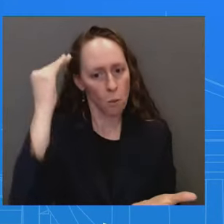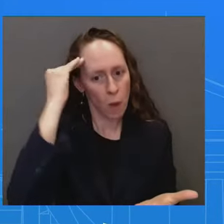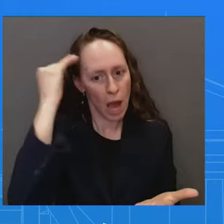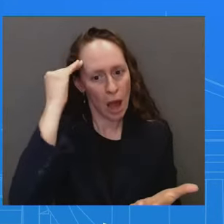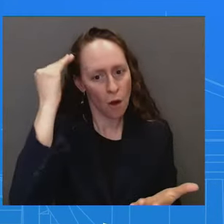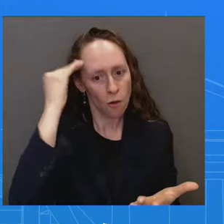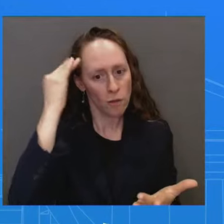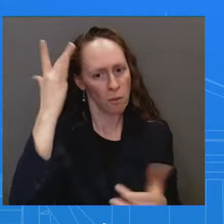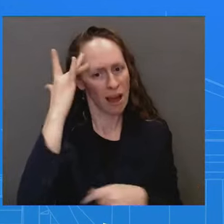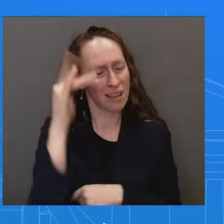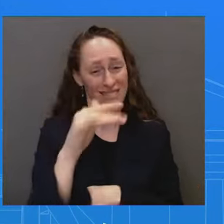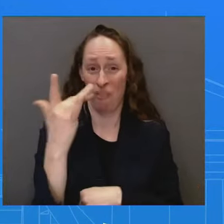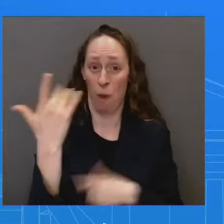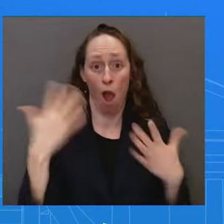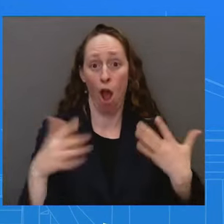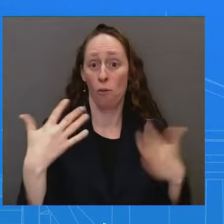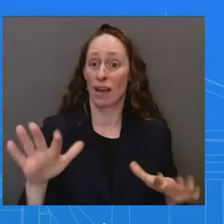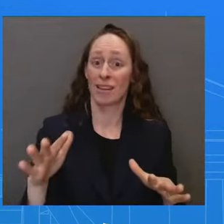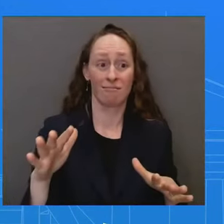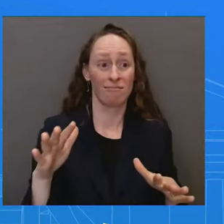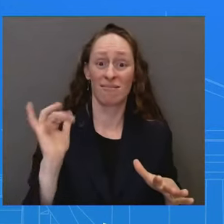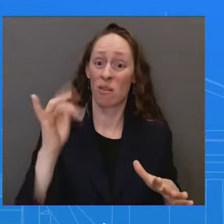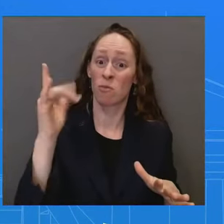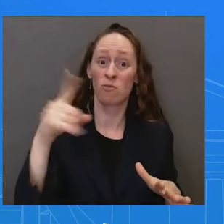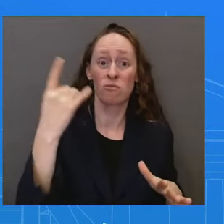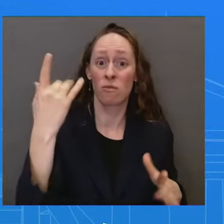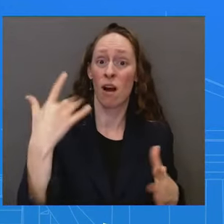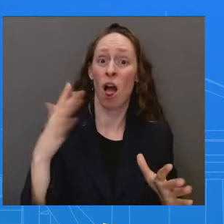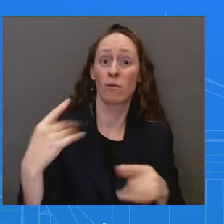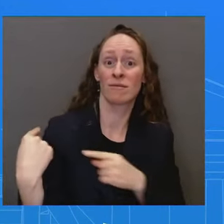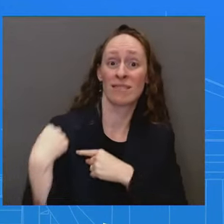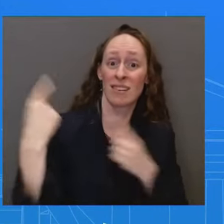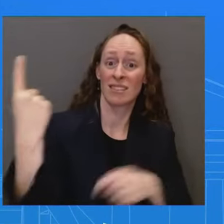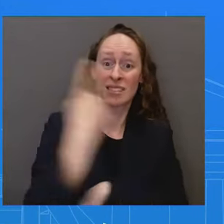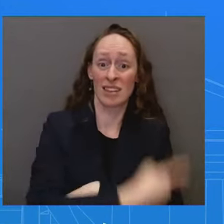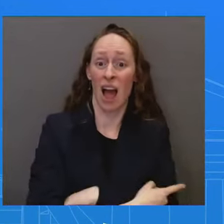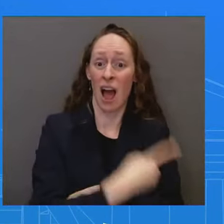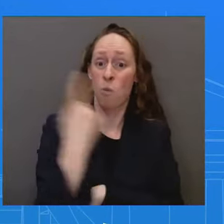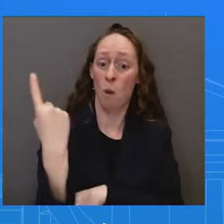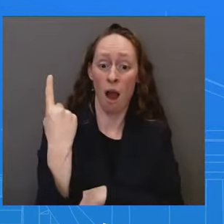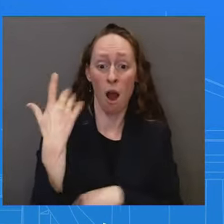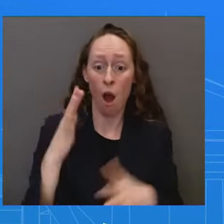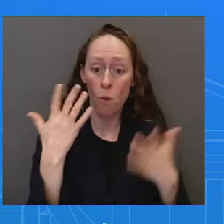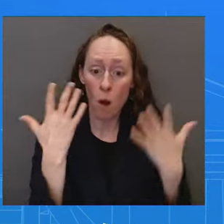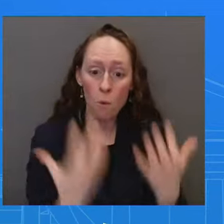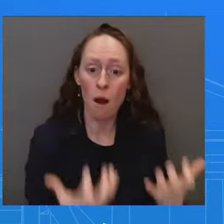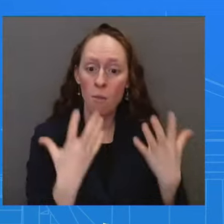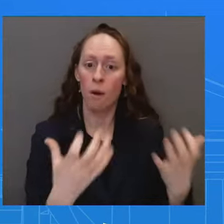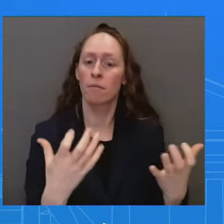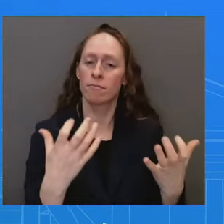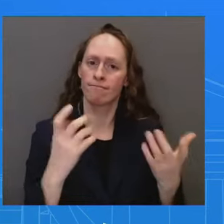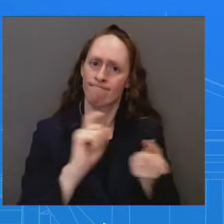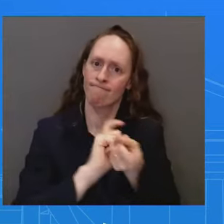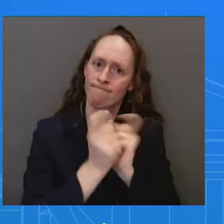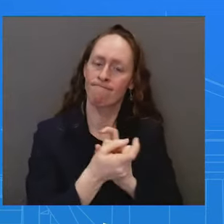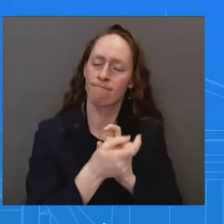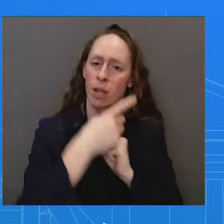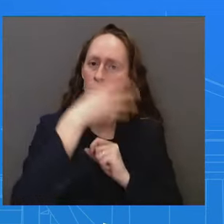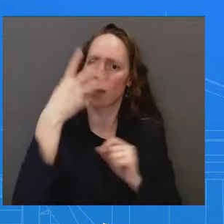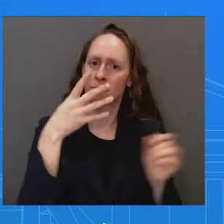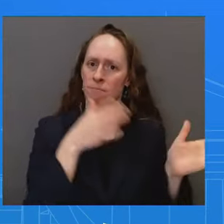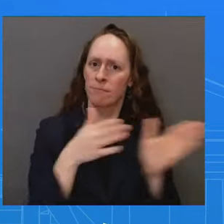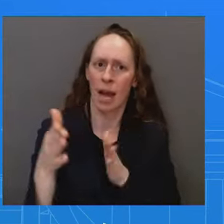the administration was to be on comprehensive immigration and to deal with that issue. Has the President been getting briefed on the